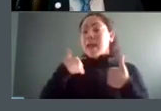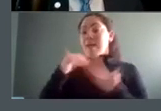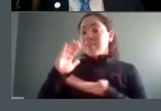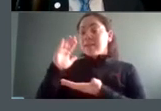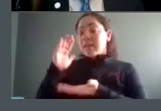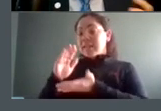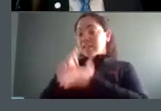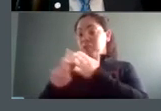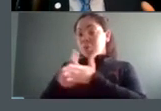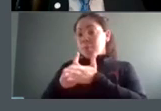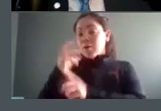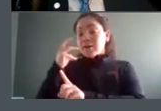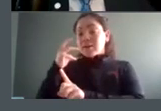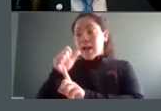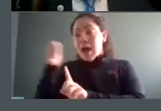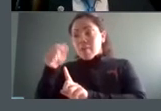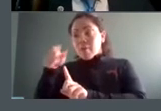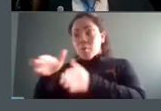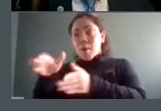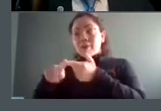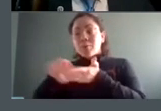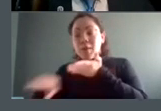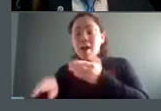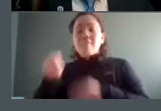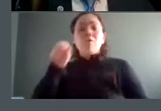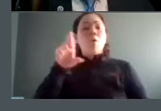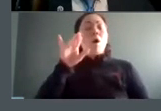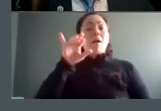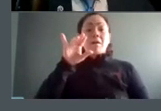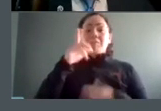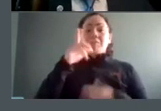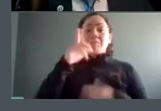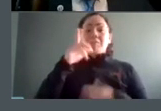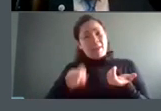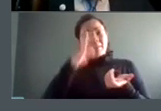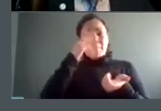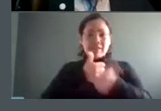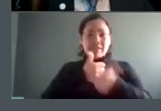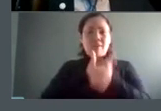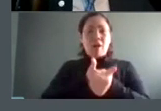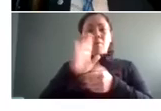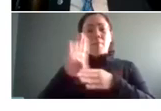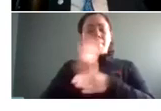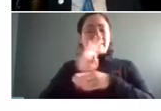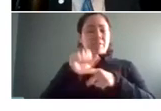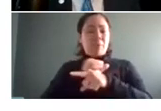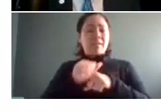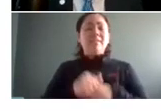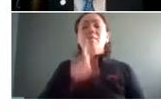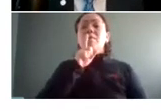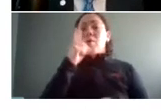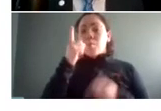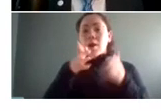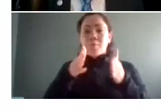or is this job related and consistent with business necessity and so one of the ways that you would